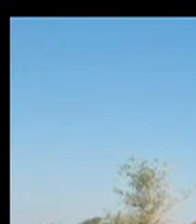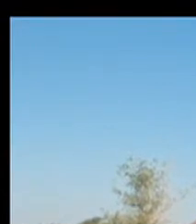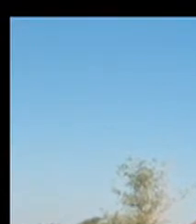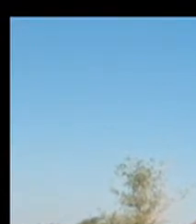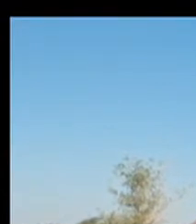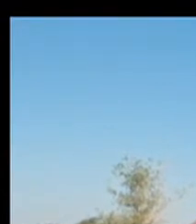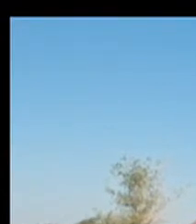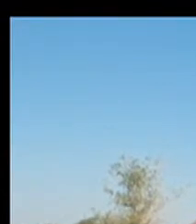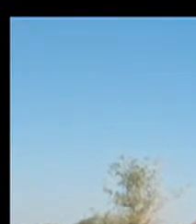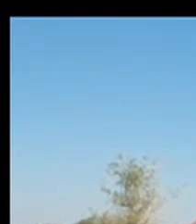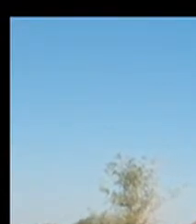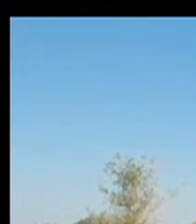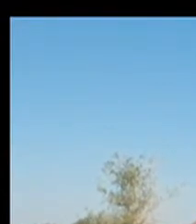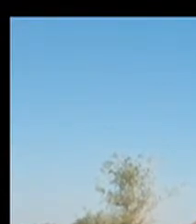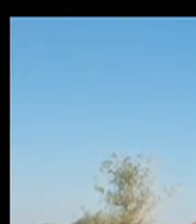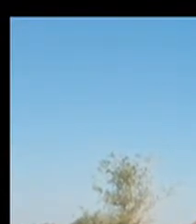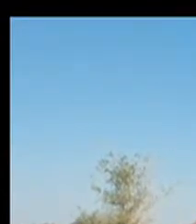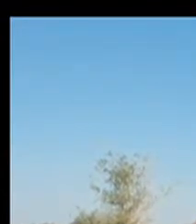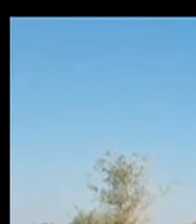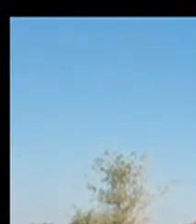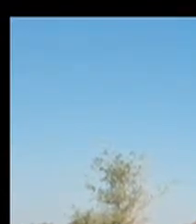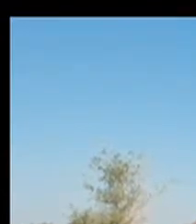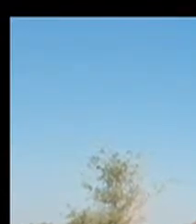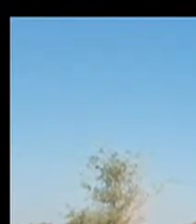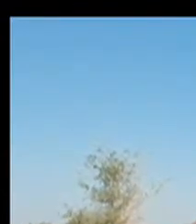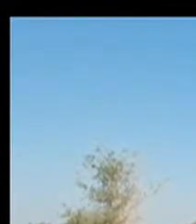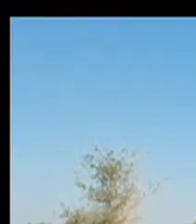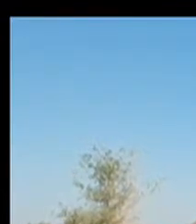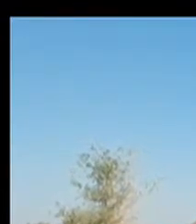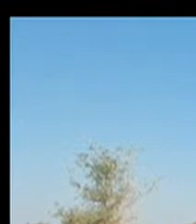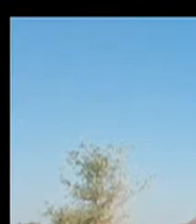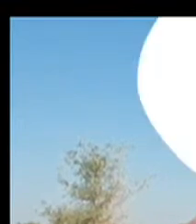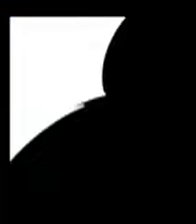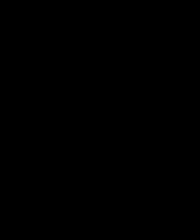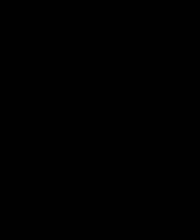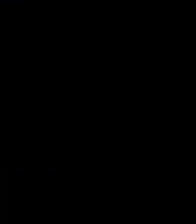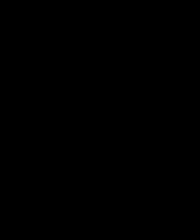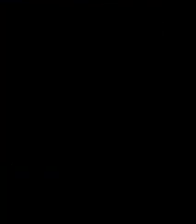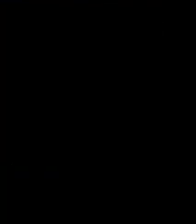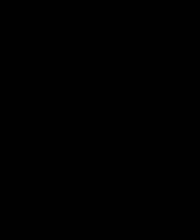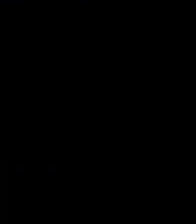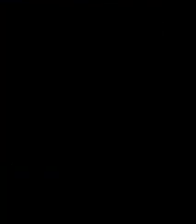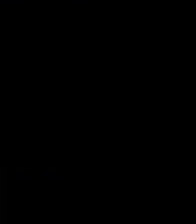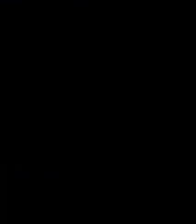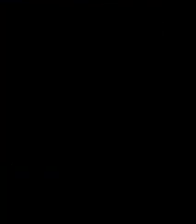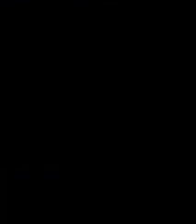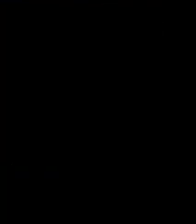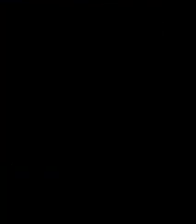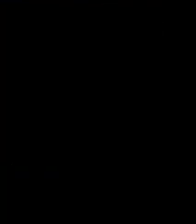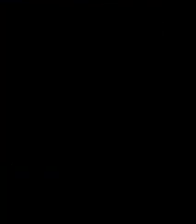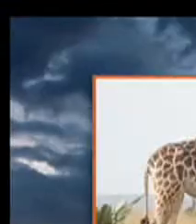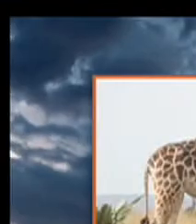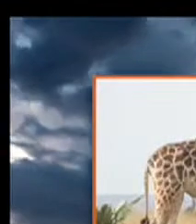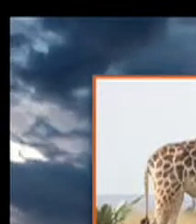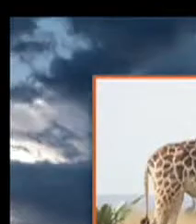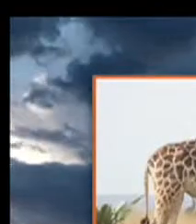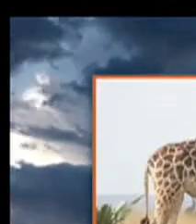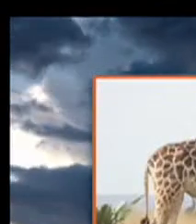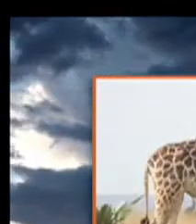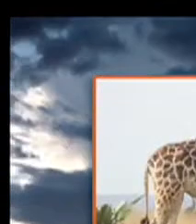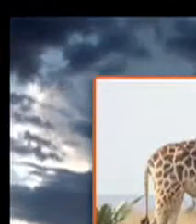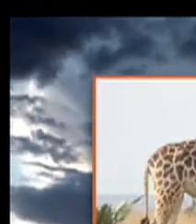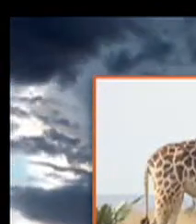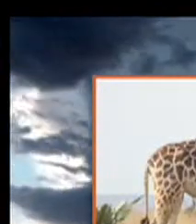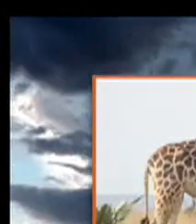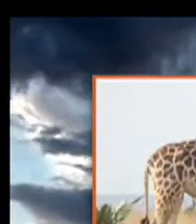are alive and they reproduce which means they make new life. For example, us humans and other animals, we give